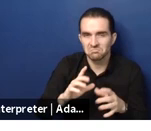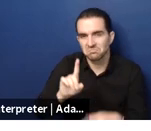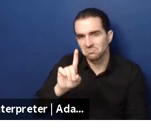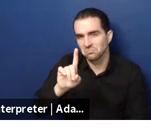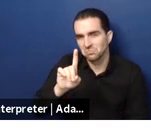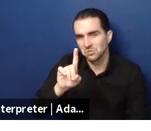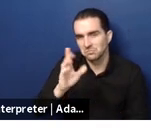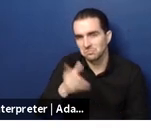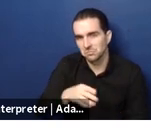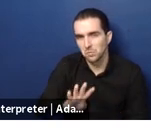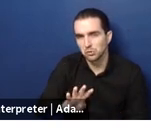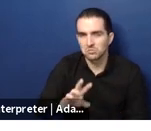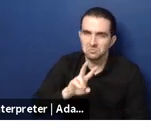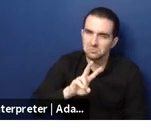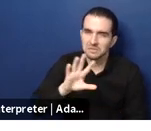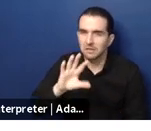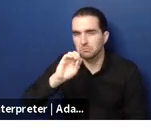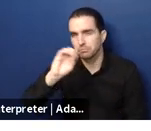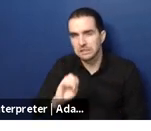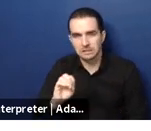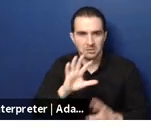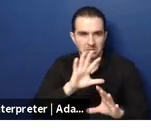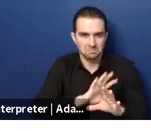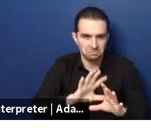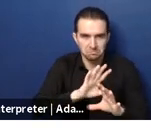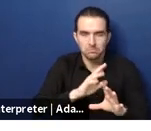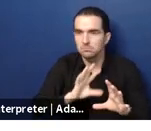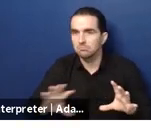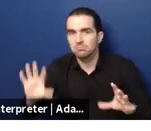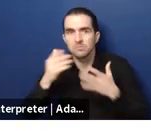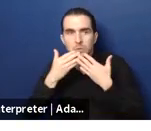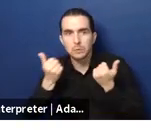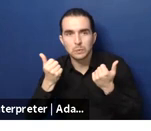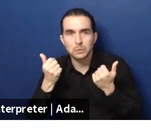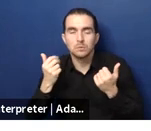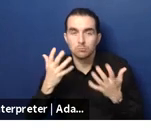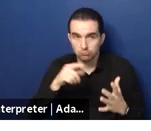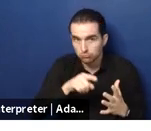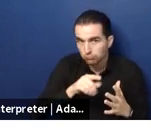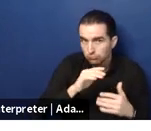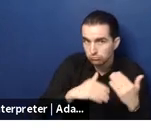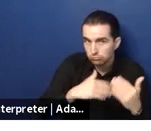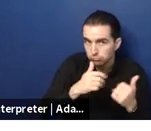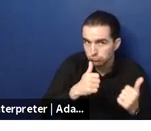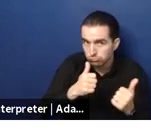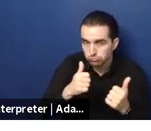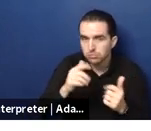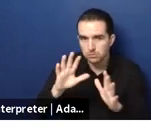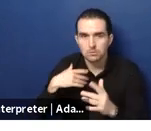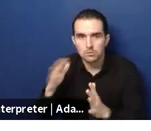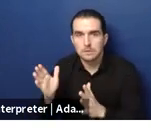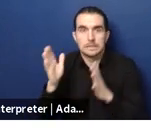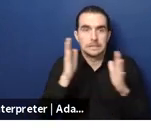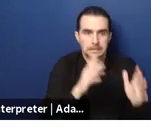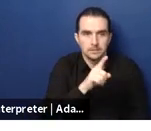vietnam and this is really a community driven model of um development that's really